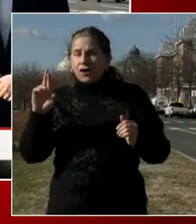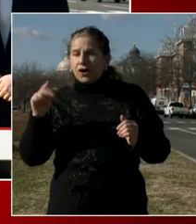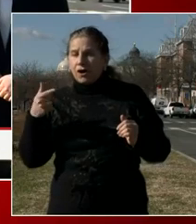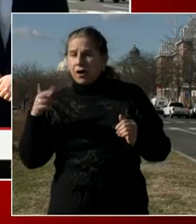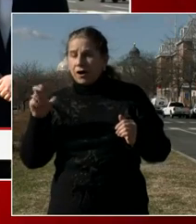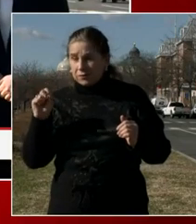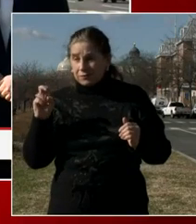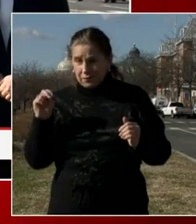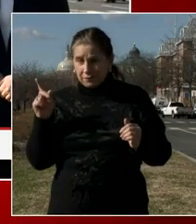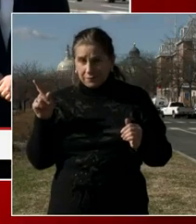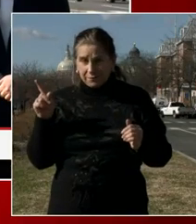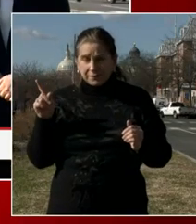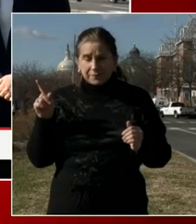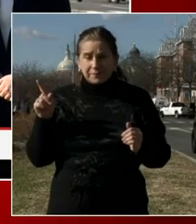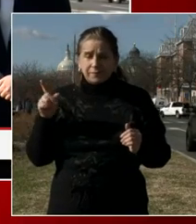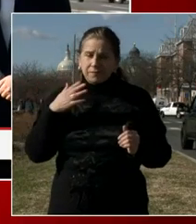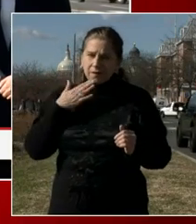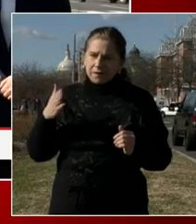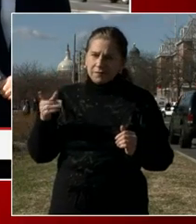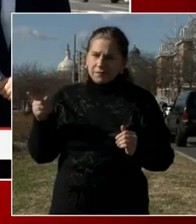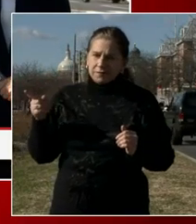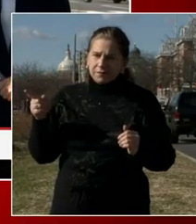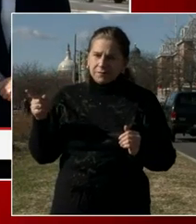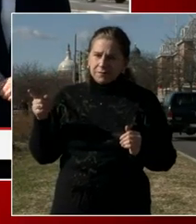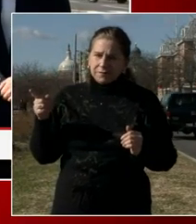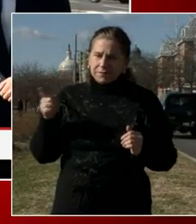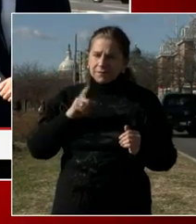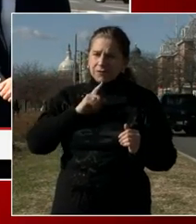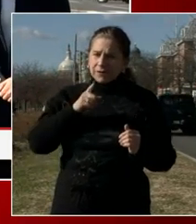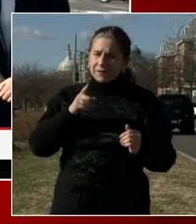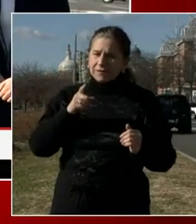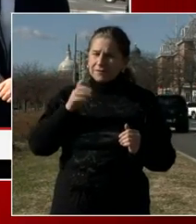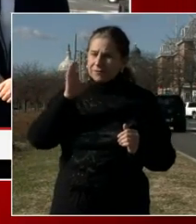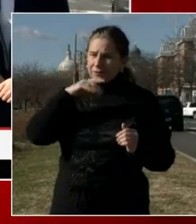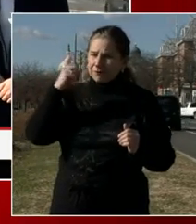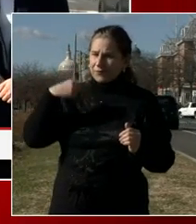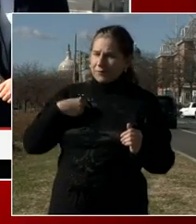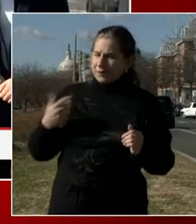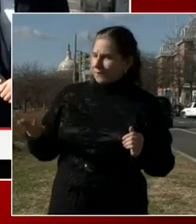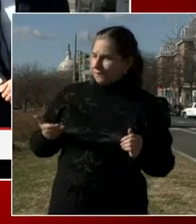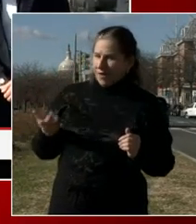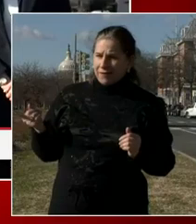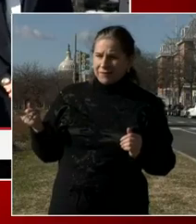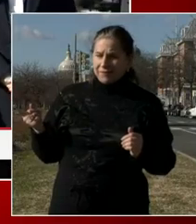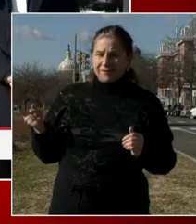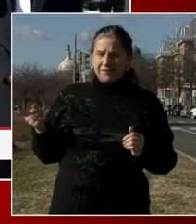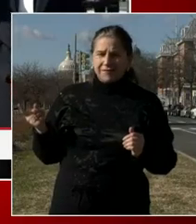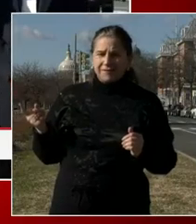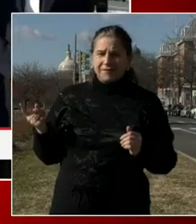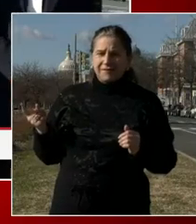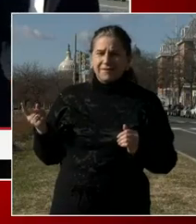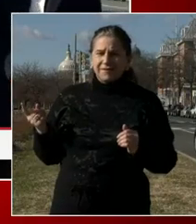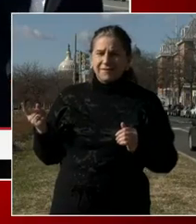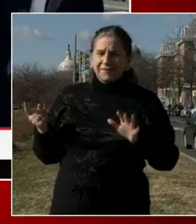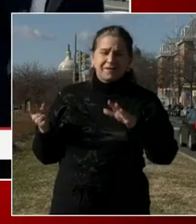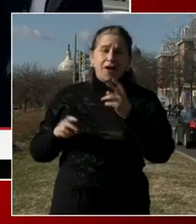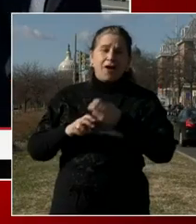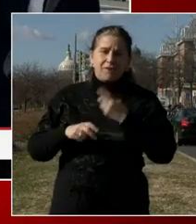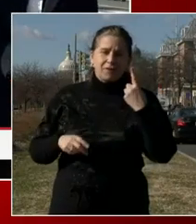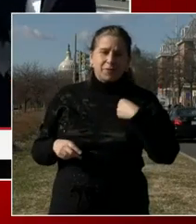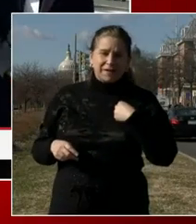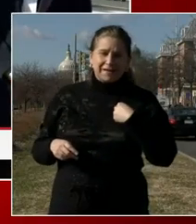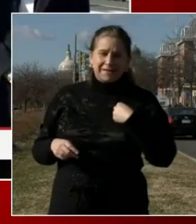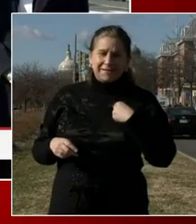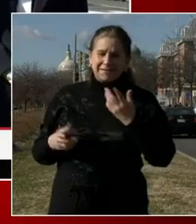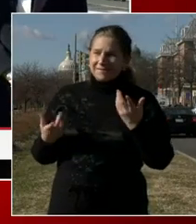in to invite people not to come to your city right now. Um, and it's not something that I would say lightly